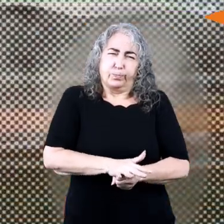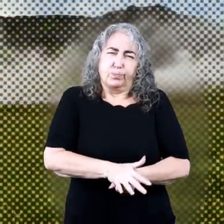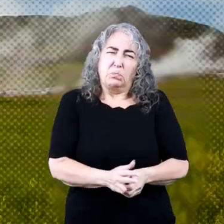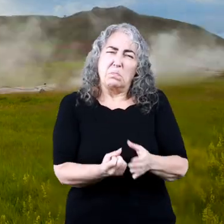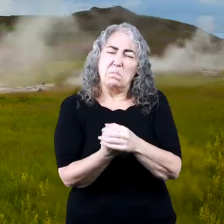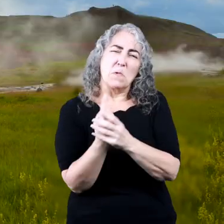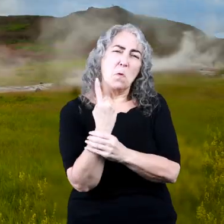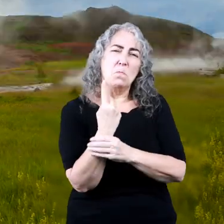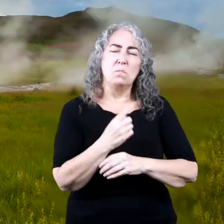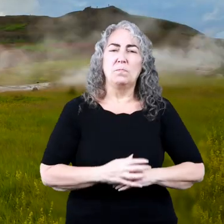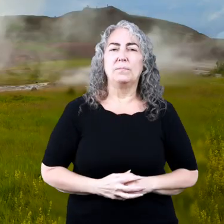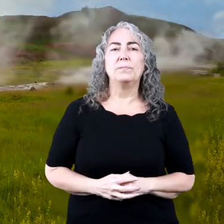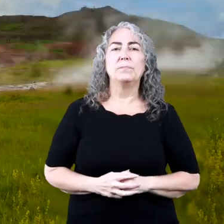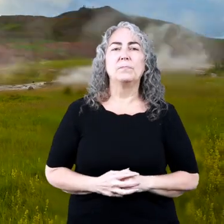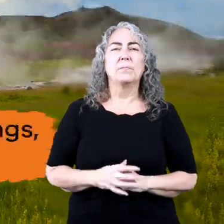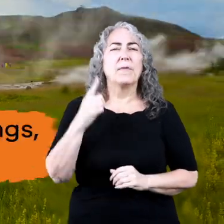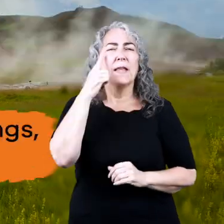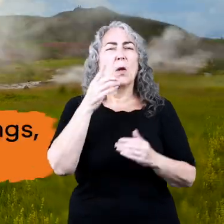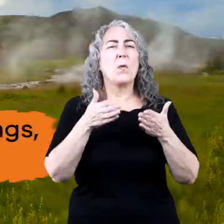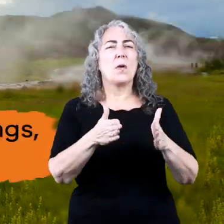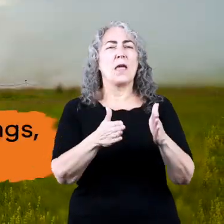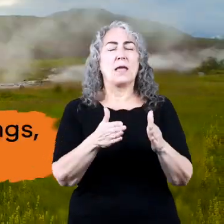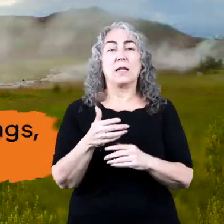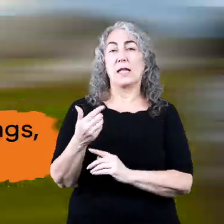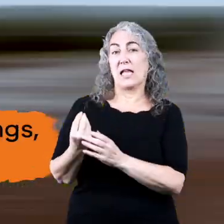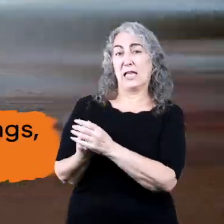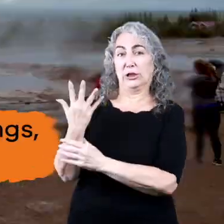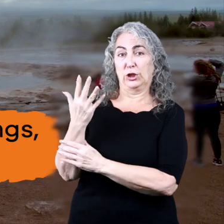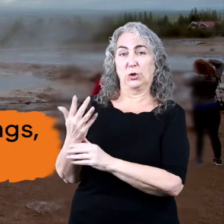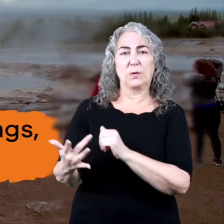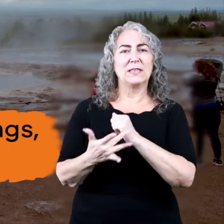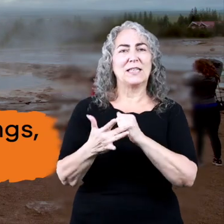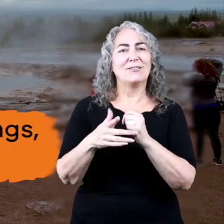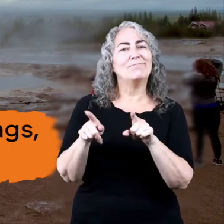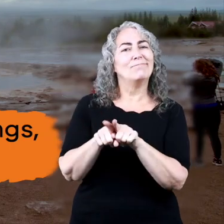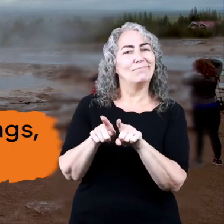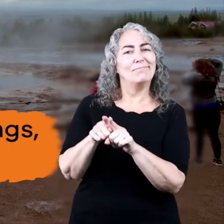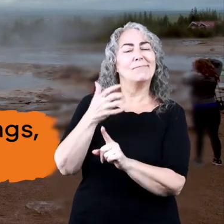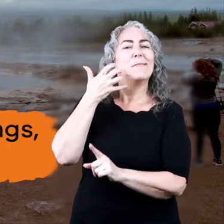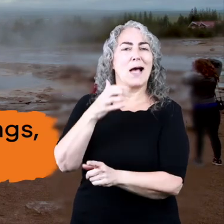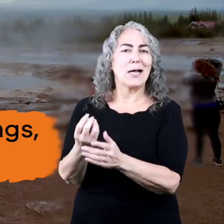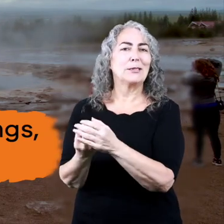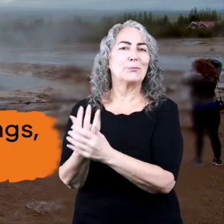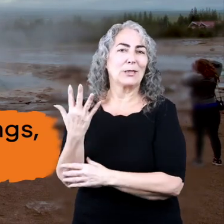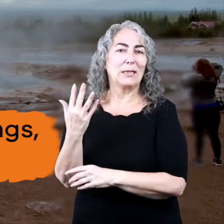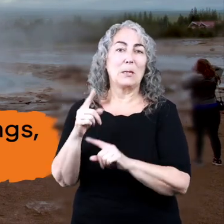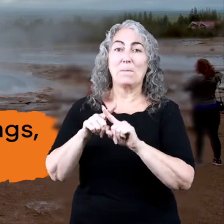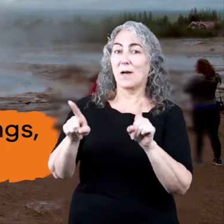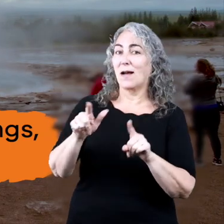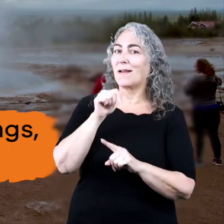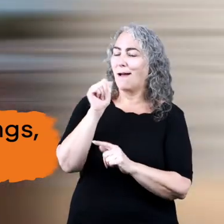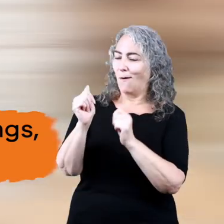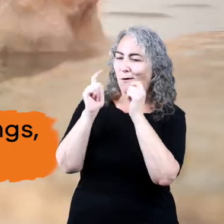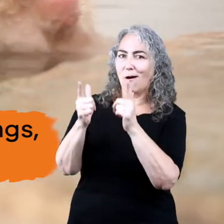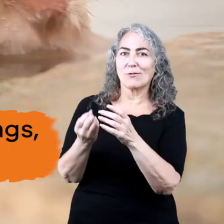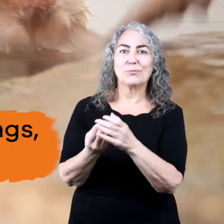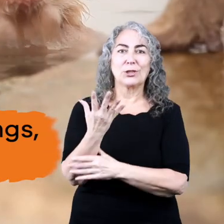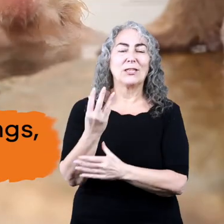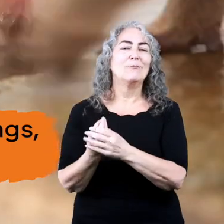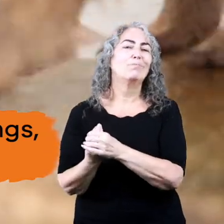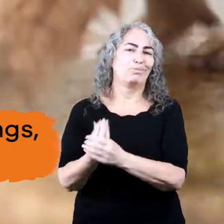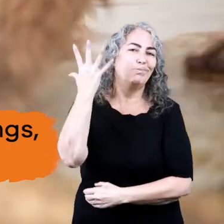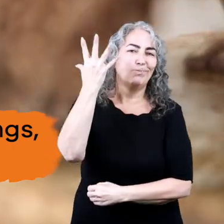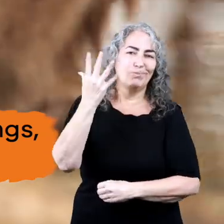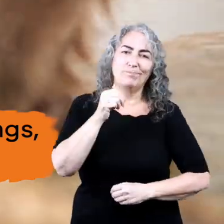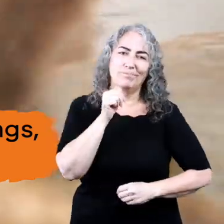Think of it this way. All geysers are technically also hot springs. But not